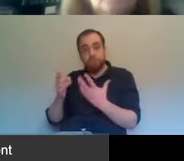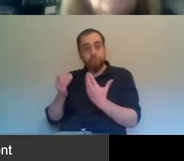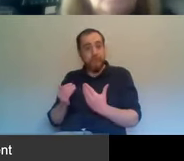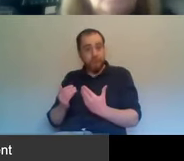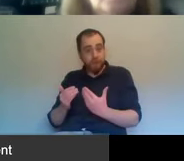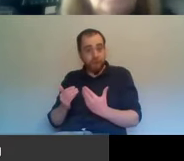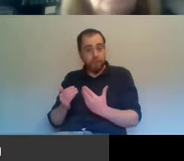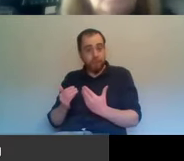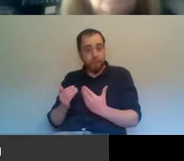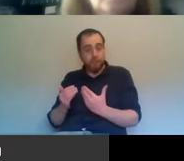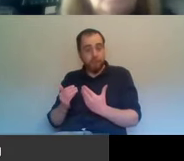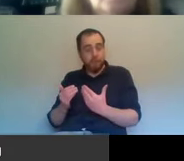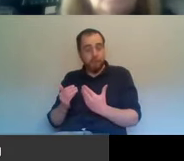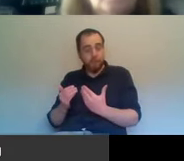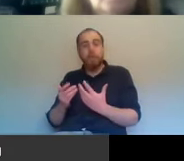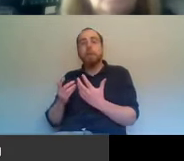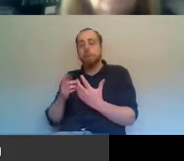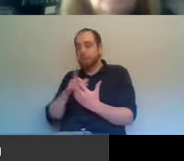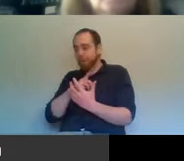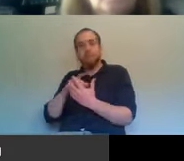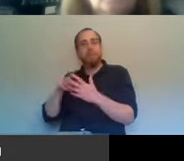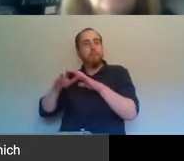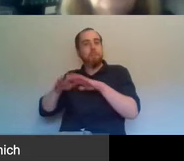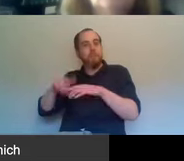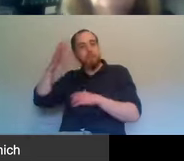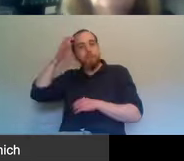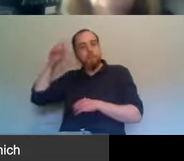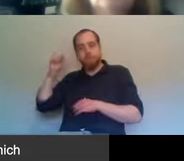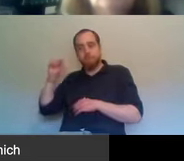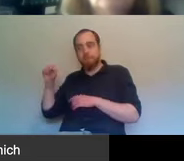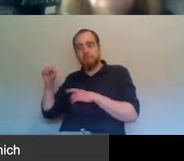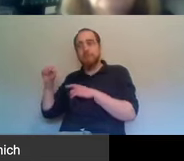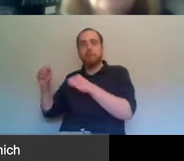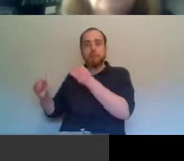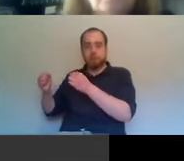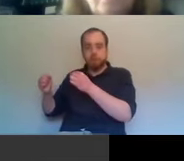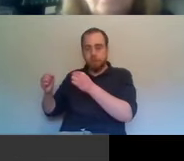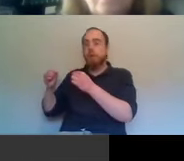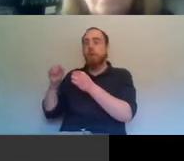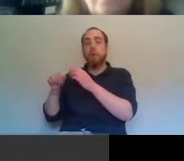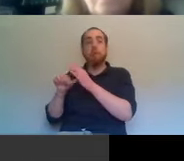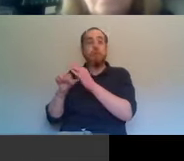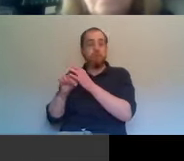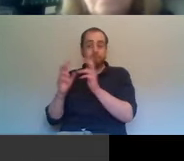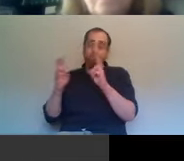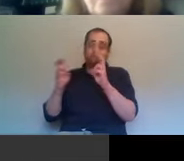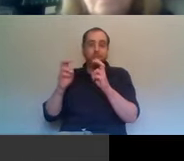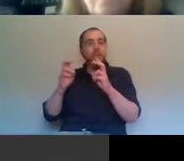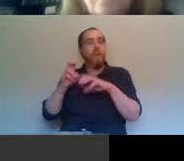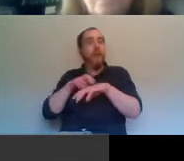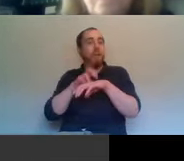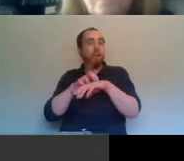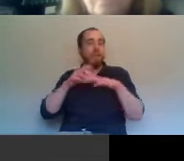unilateral action by the British government, the appearance of the problems arising from what is called the seaboarder, which actually